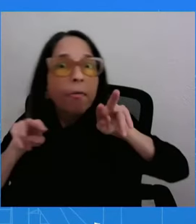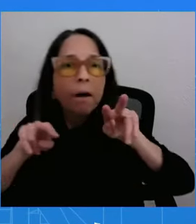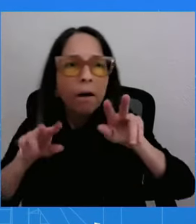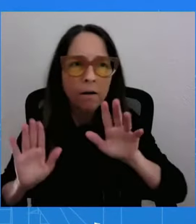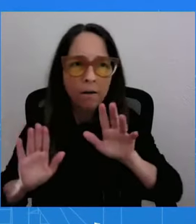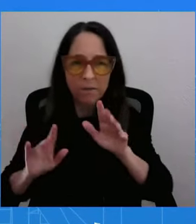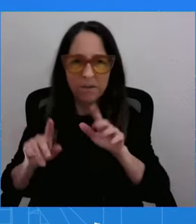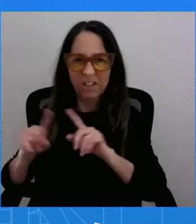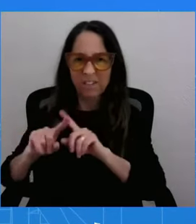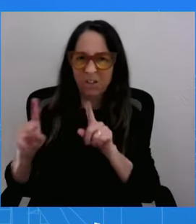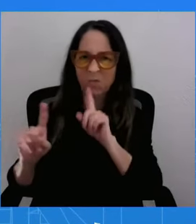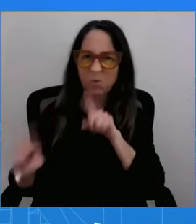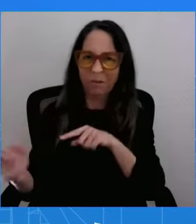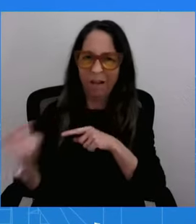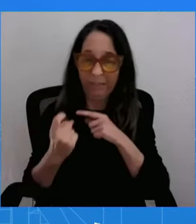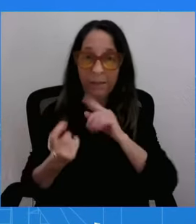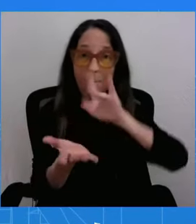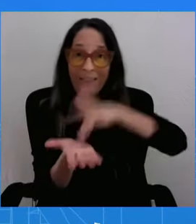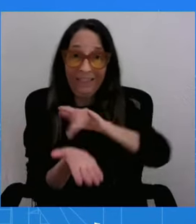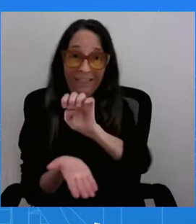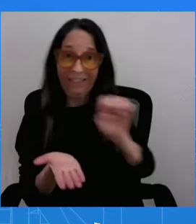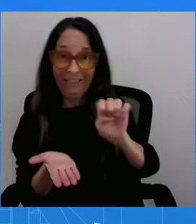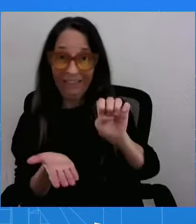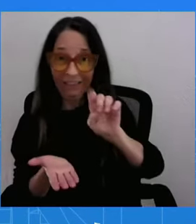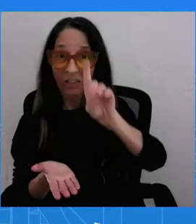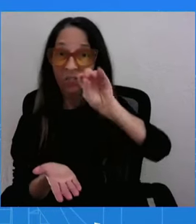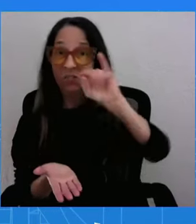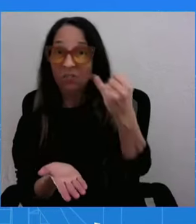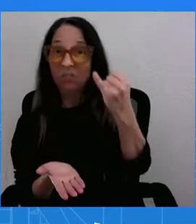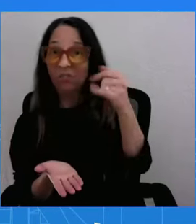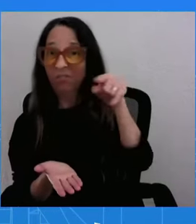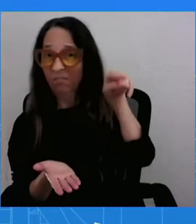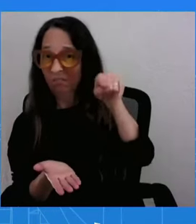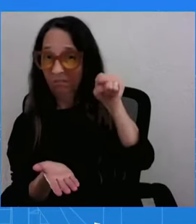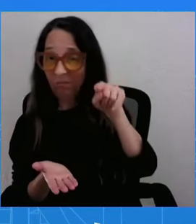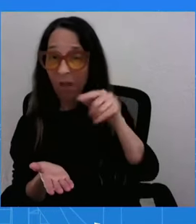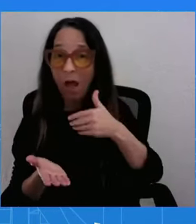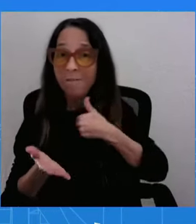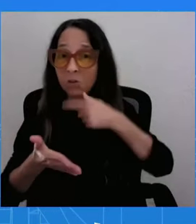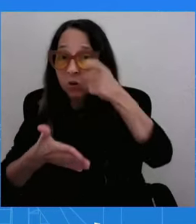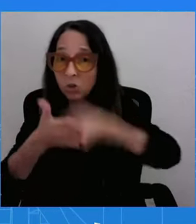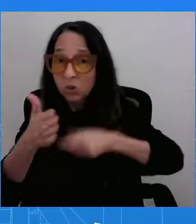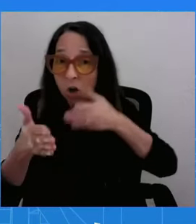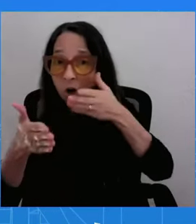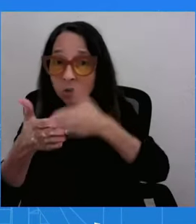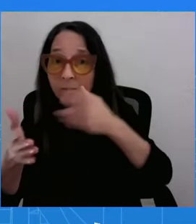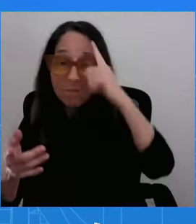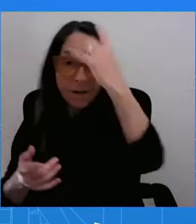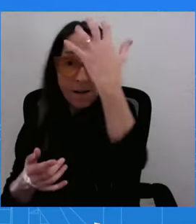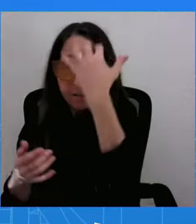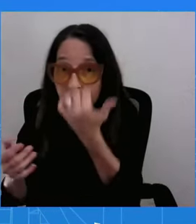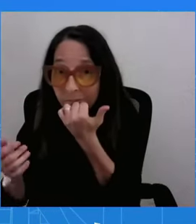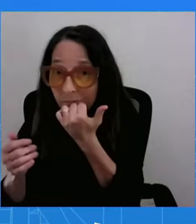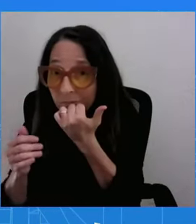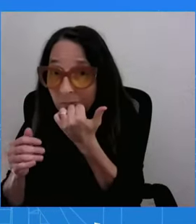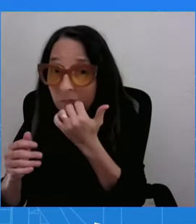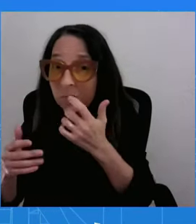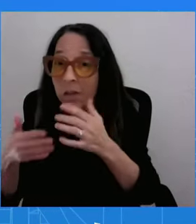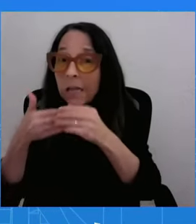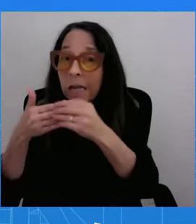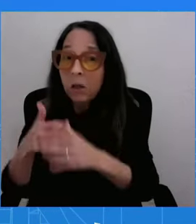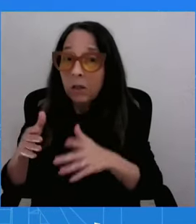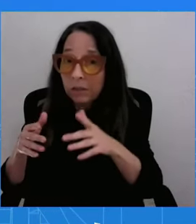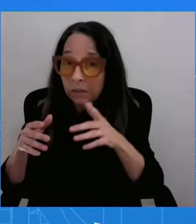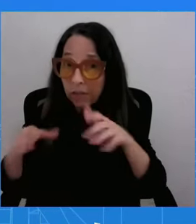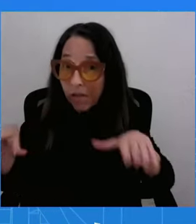Hamas leaders for the actions of October 7th. The charges were dated back in February, but one of the Hamas leaders that was named is currently